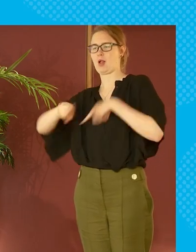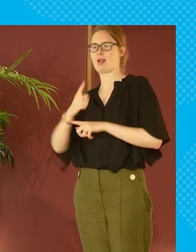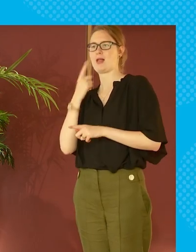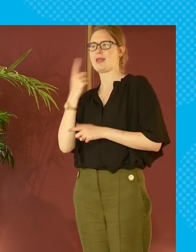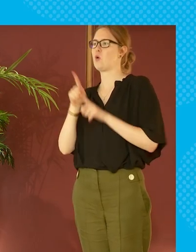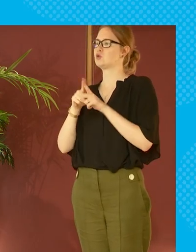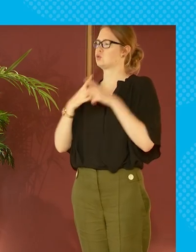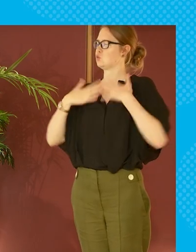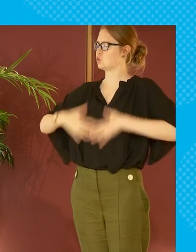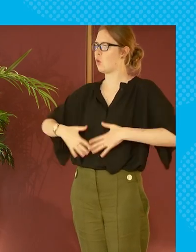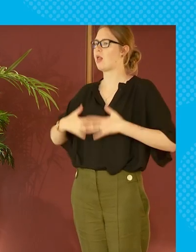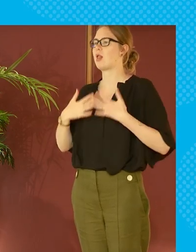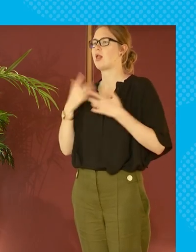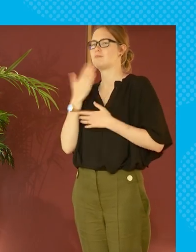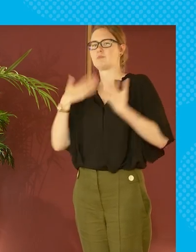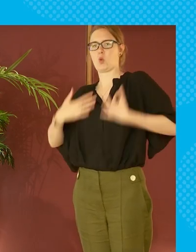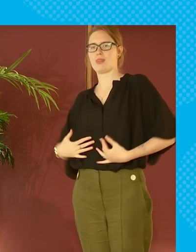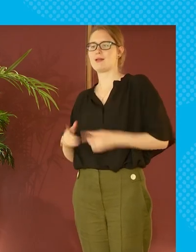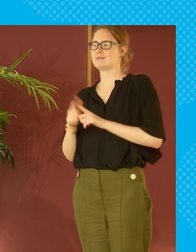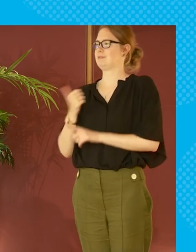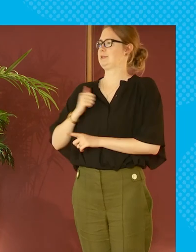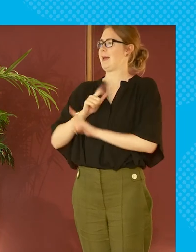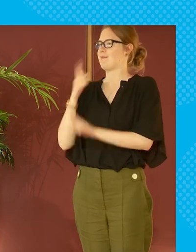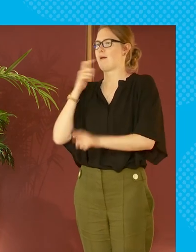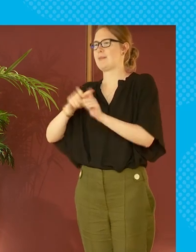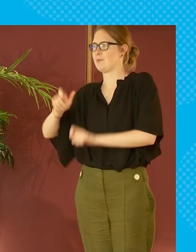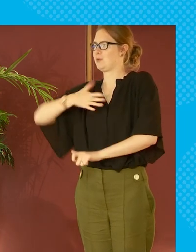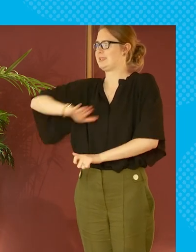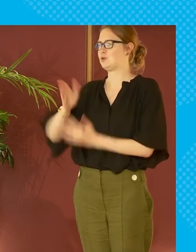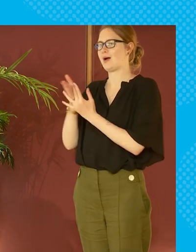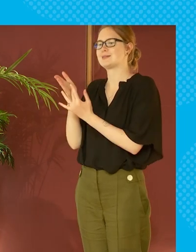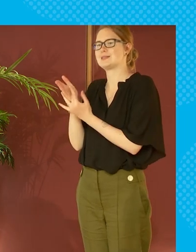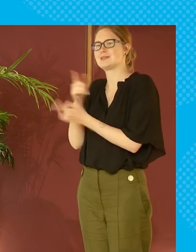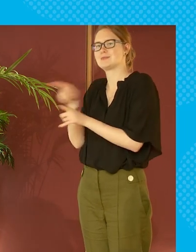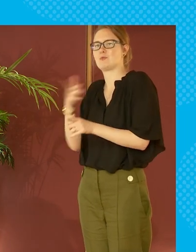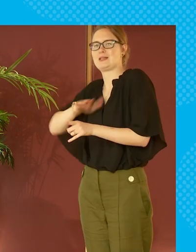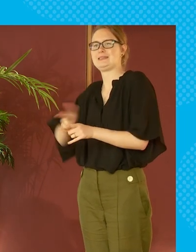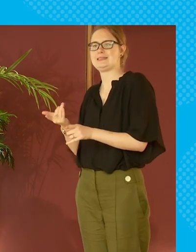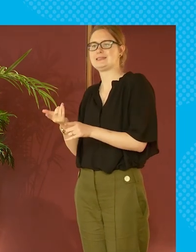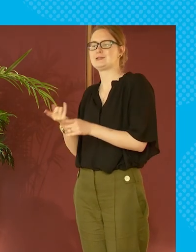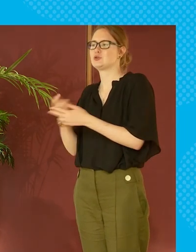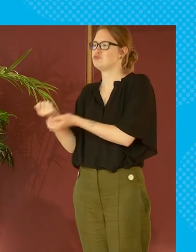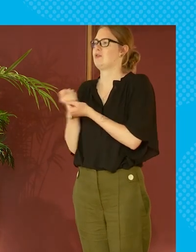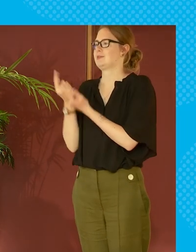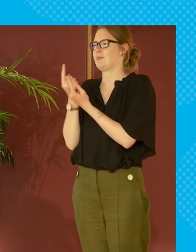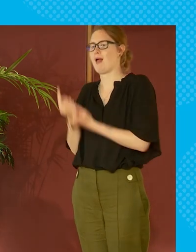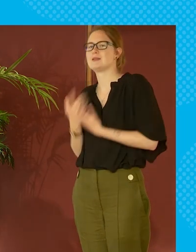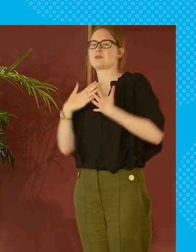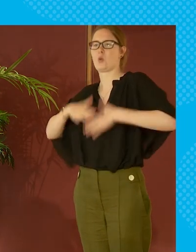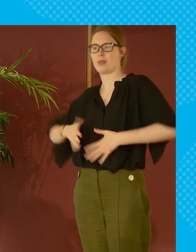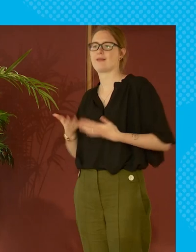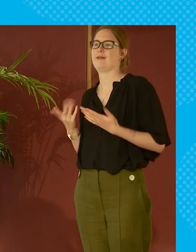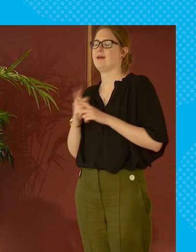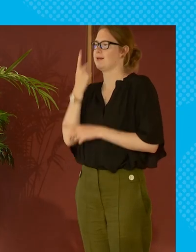lot more around things like school clothing grants the types of things we expect young people to be able to wear to school and to bring to